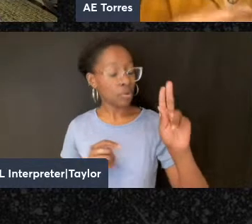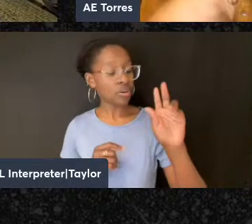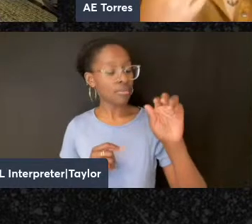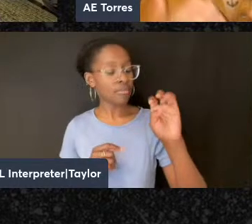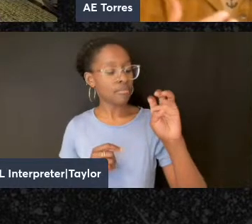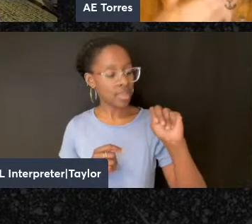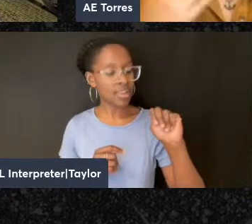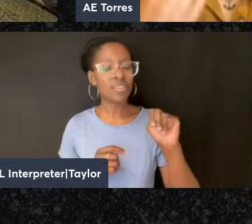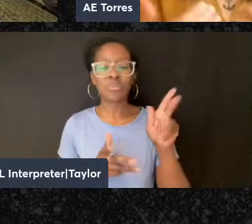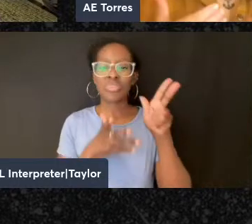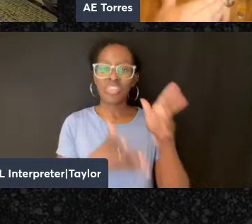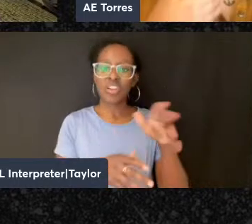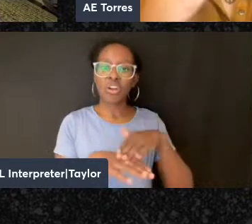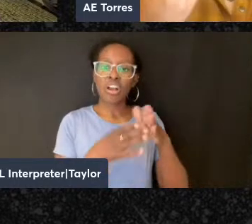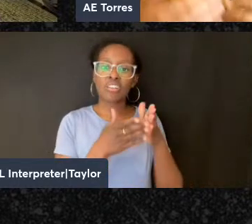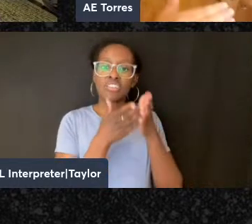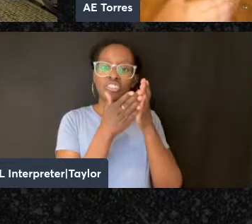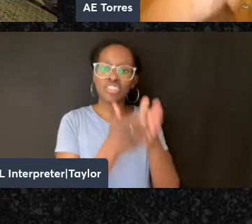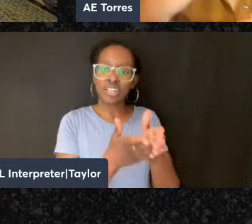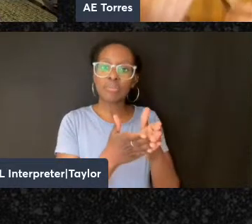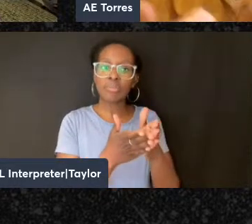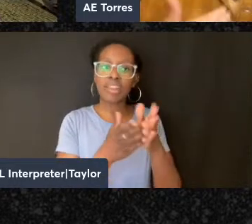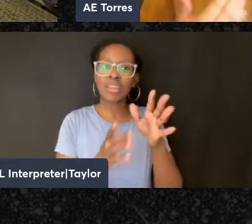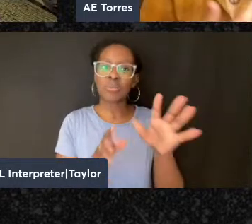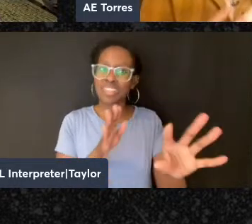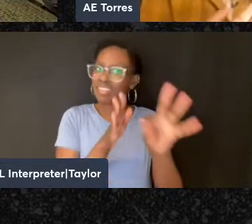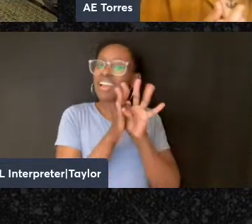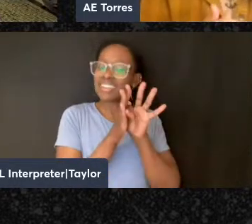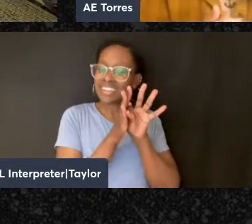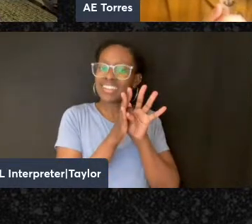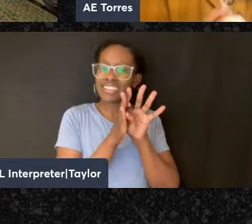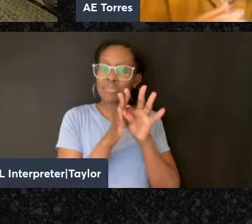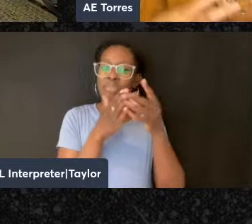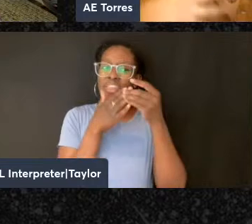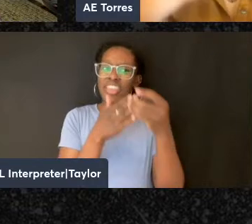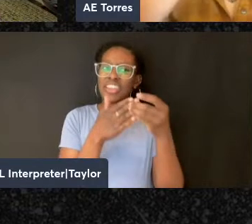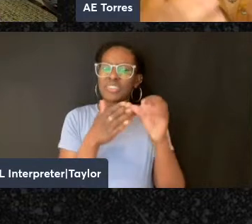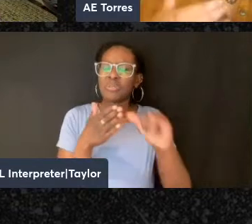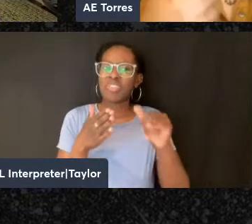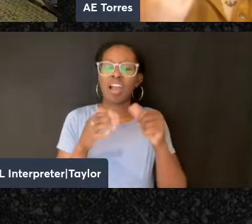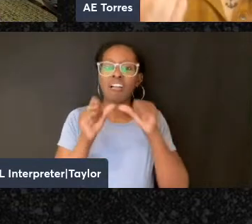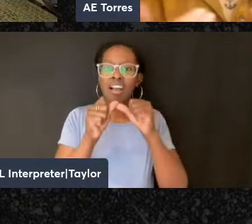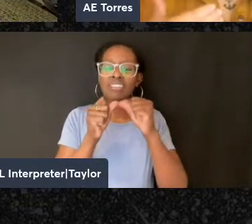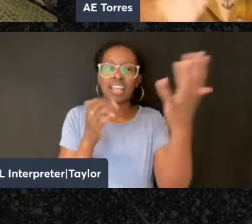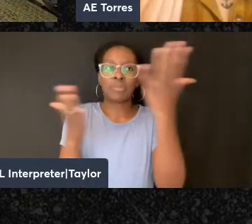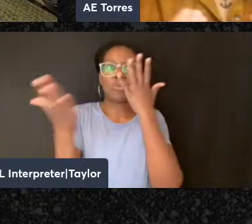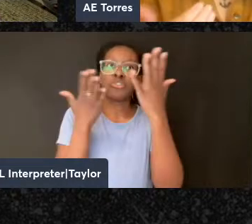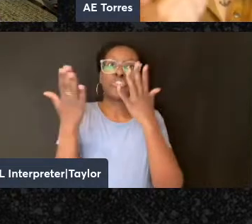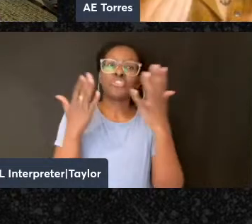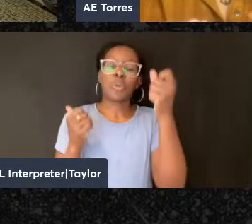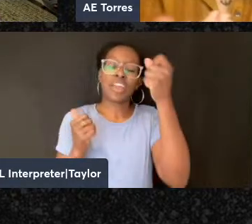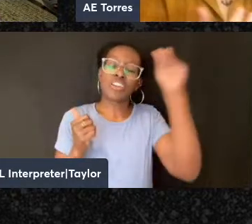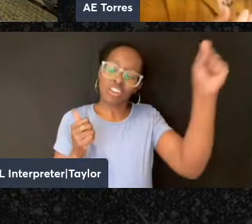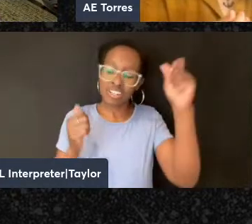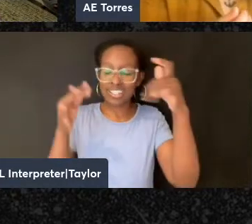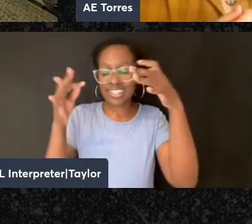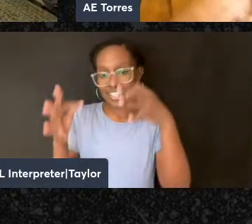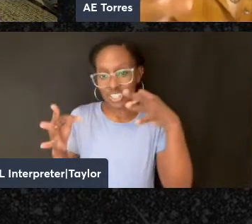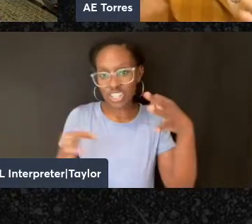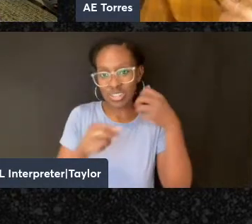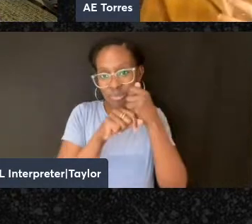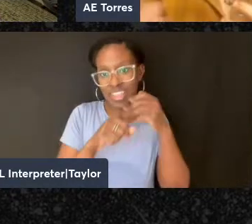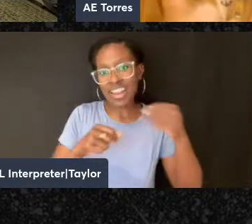And through the constant exposure to anarchist processing and decision-making and debate,